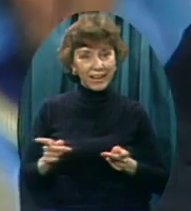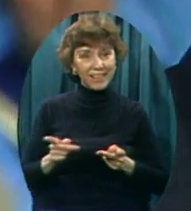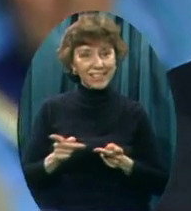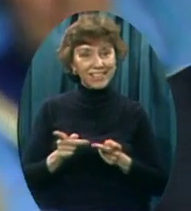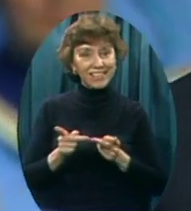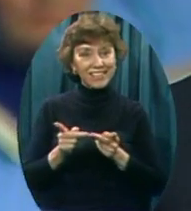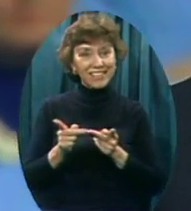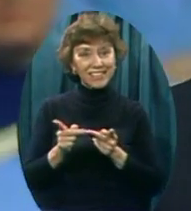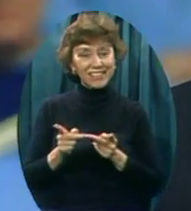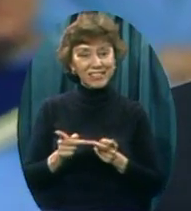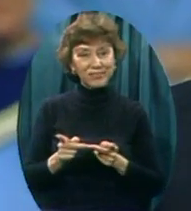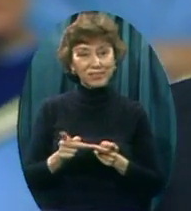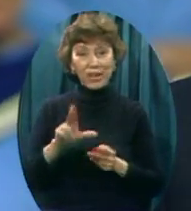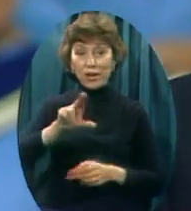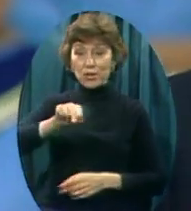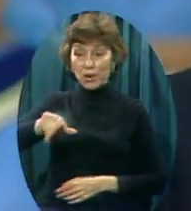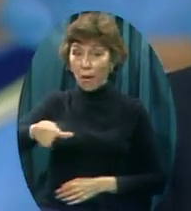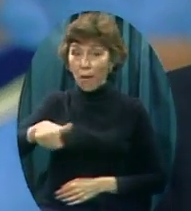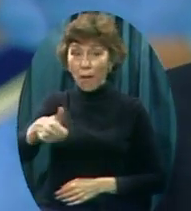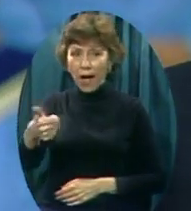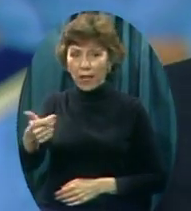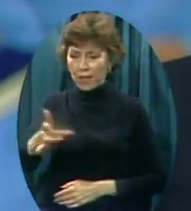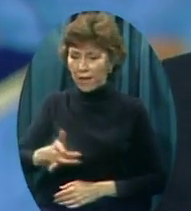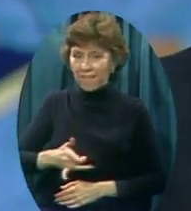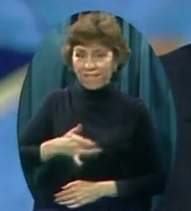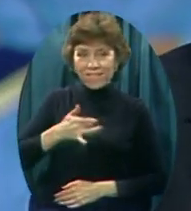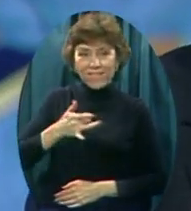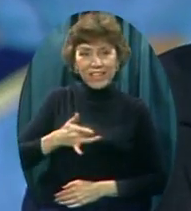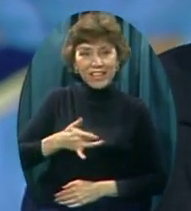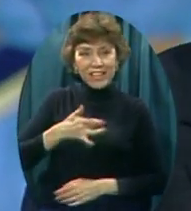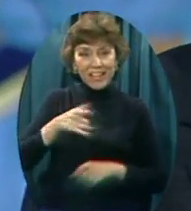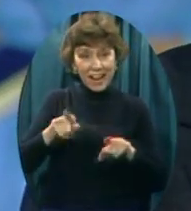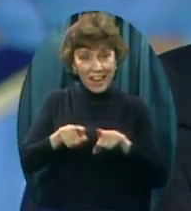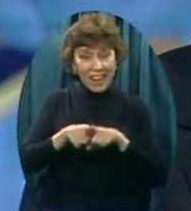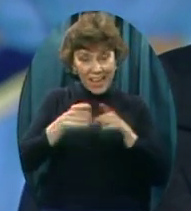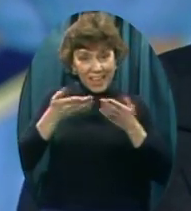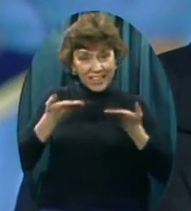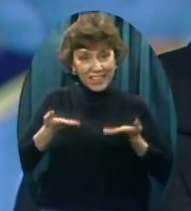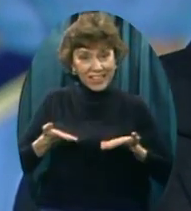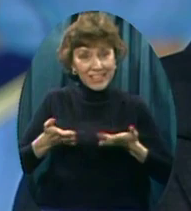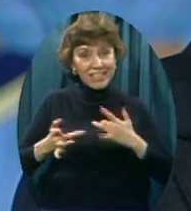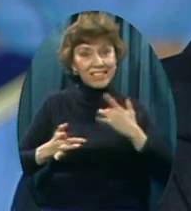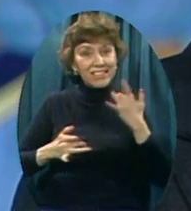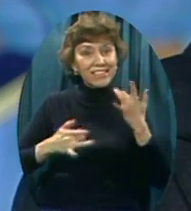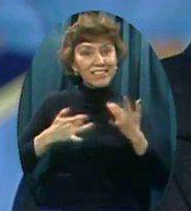There's no feeling like this